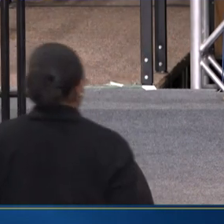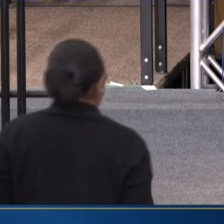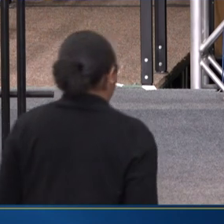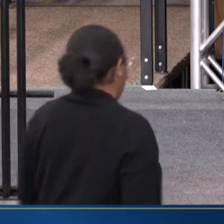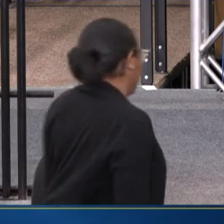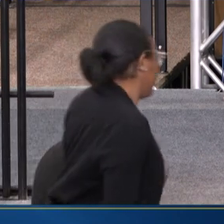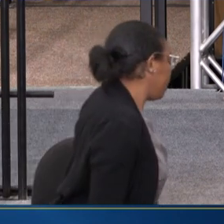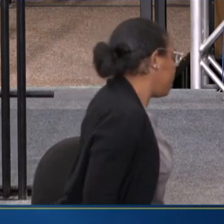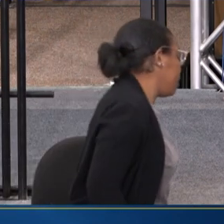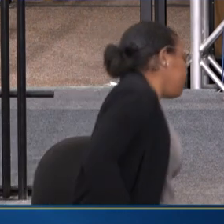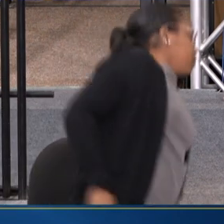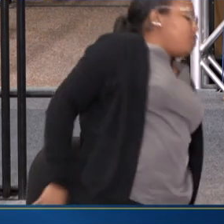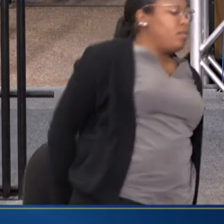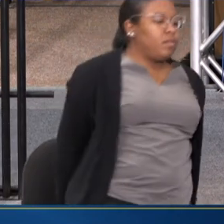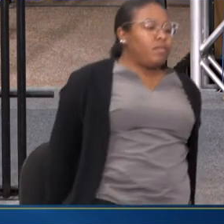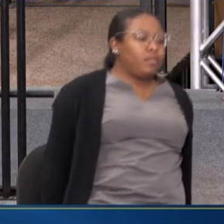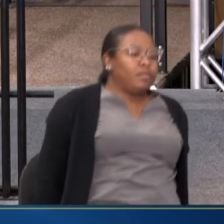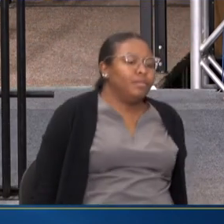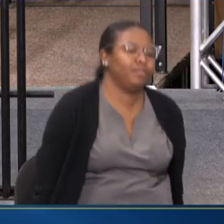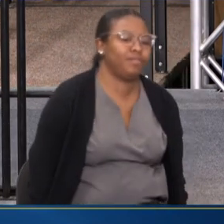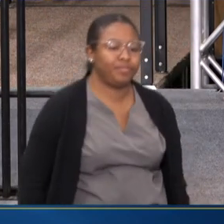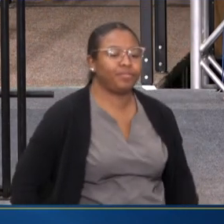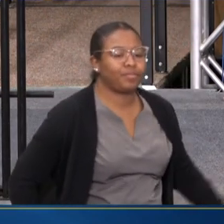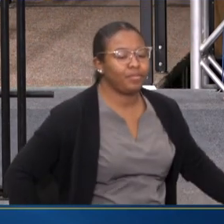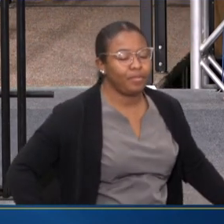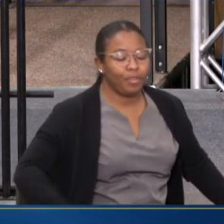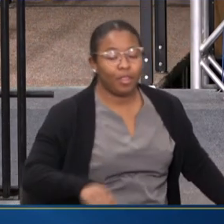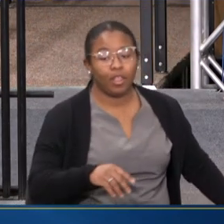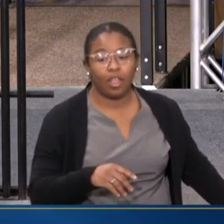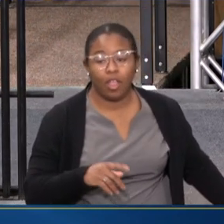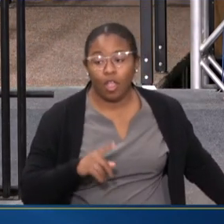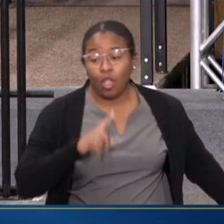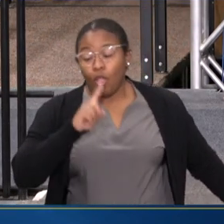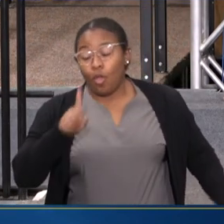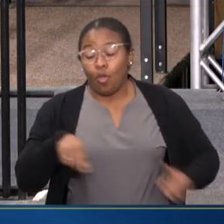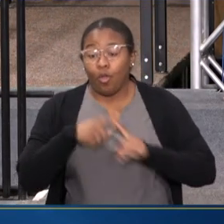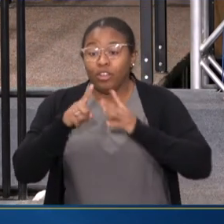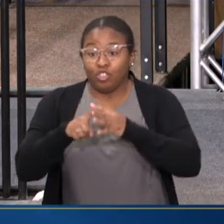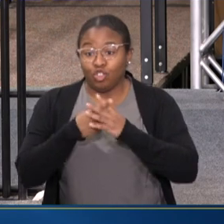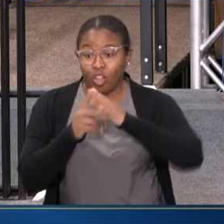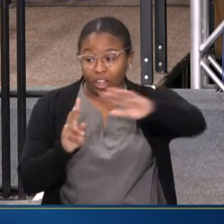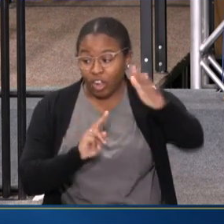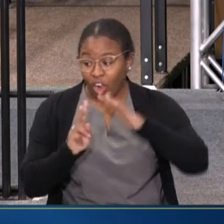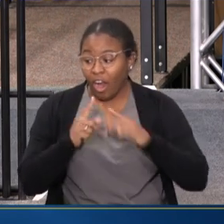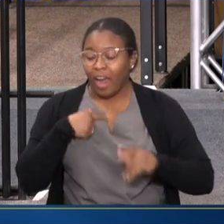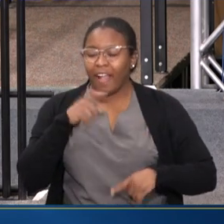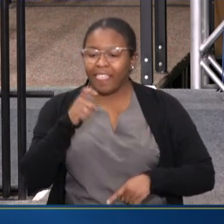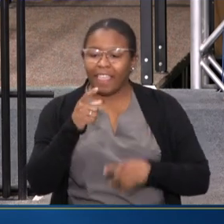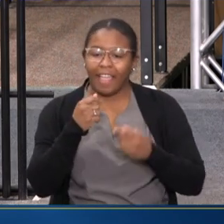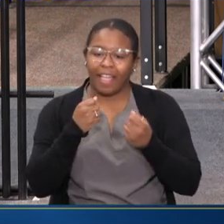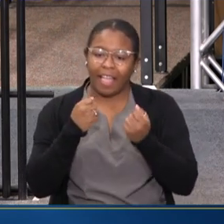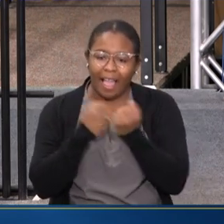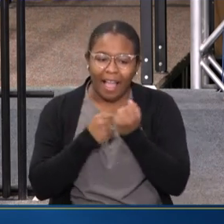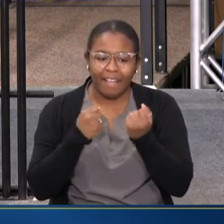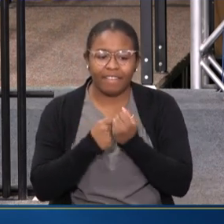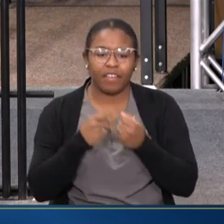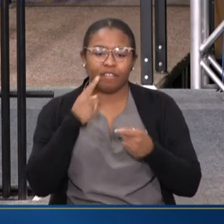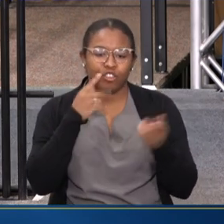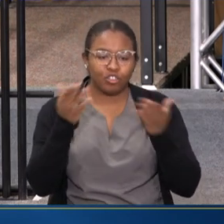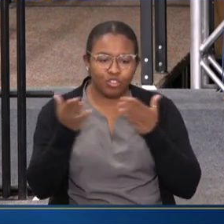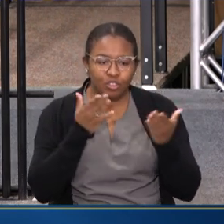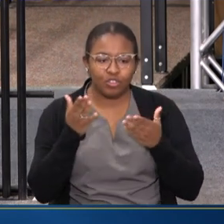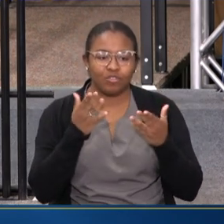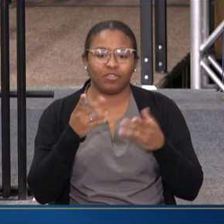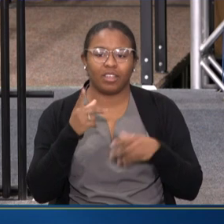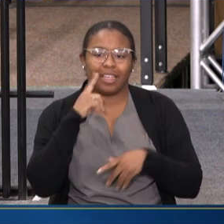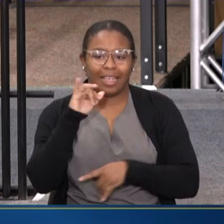SERVICES AND AN INDIVIDUALIZED EDUCATION PLAN FOR HIM IN OUR NEIGHBORHOOD SCHOOL. AND ADVOCATE,